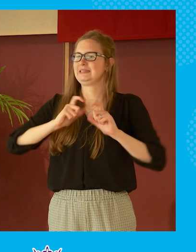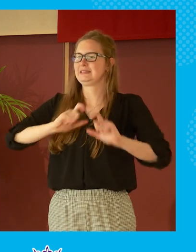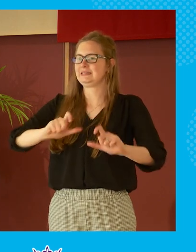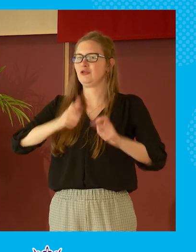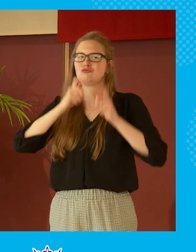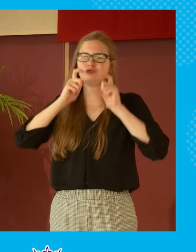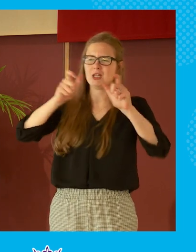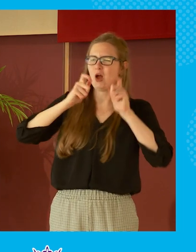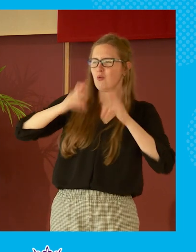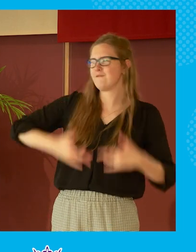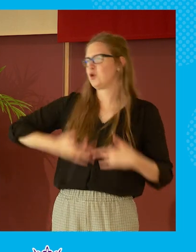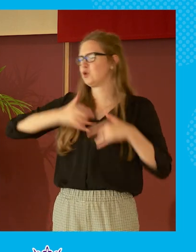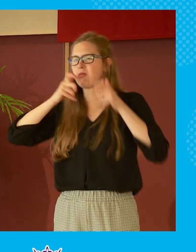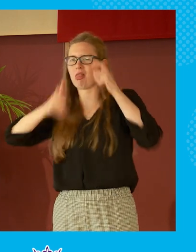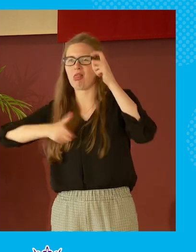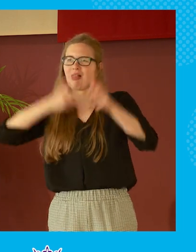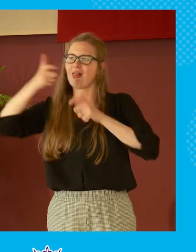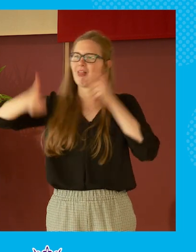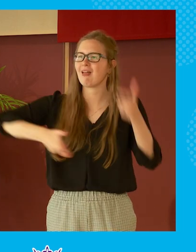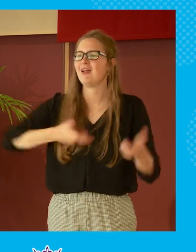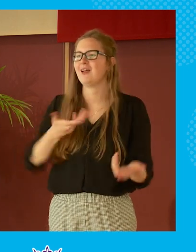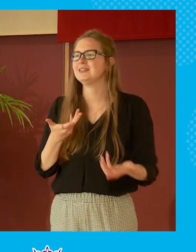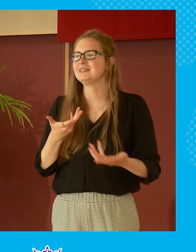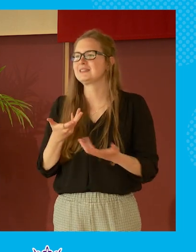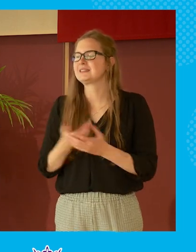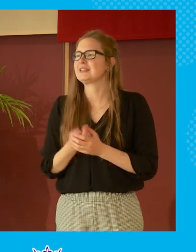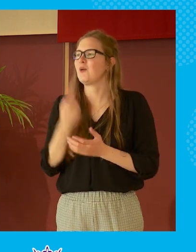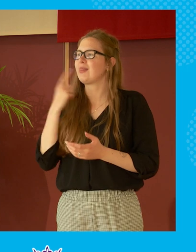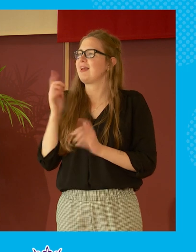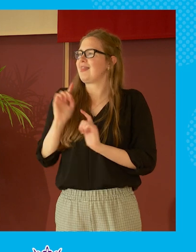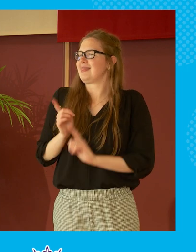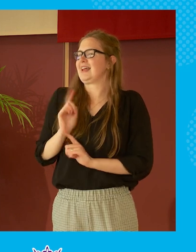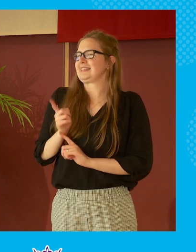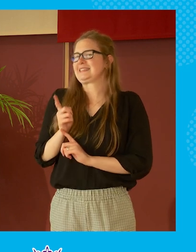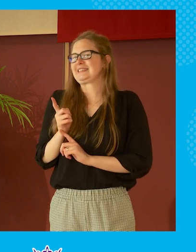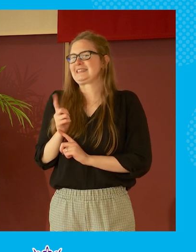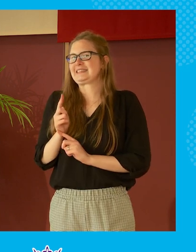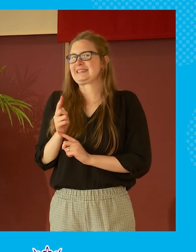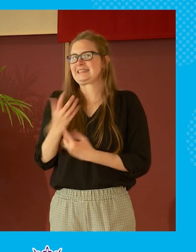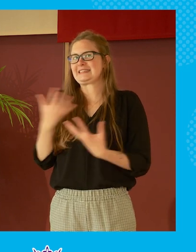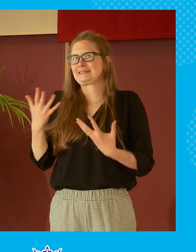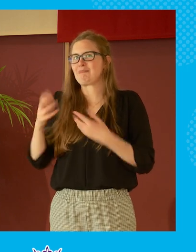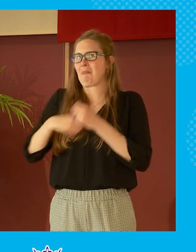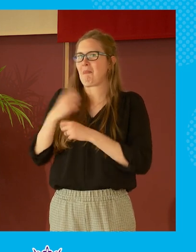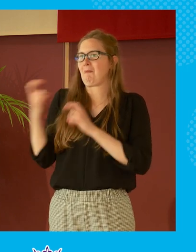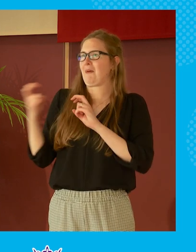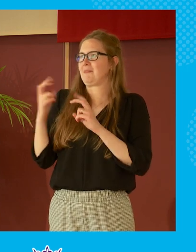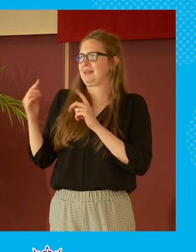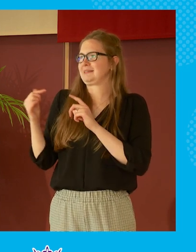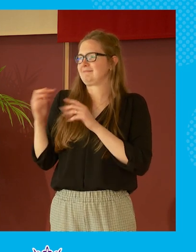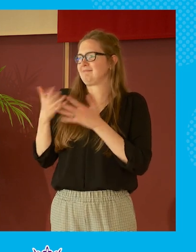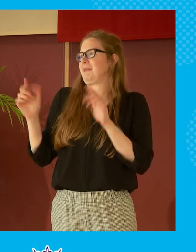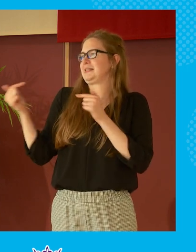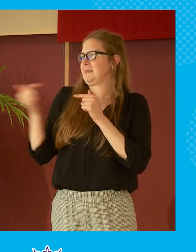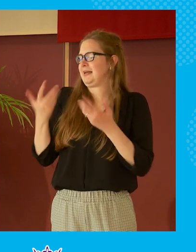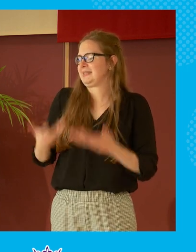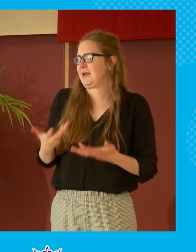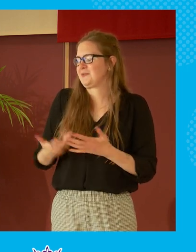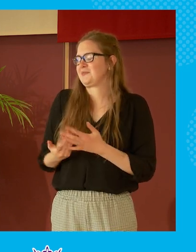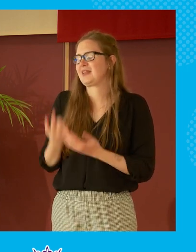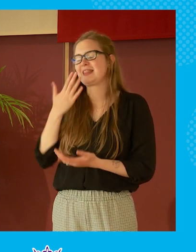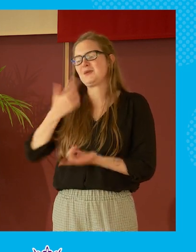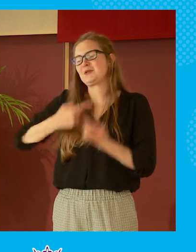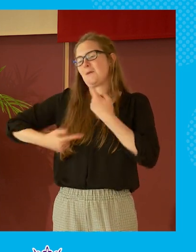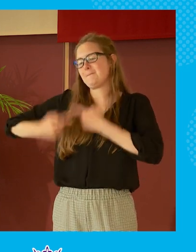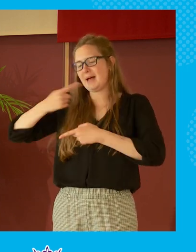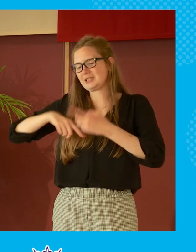shouting their opinions at you uh and and i and i think that's a lot of where we've got with public debate and some of what i think we need to do is go back to the issues and i